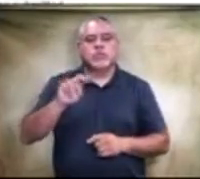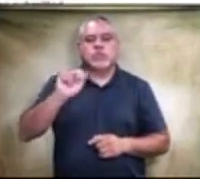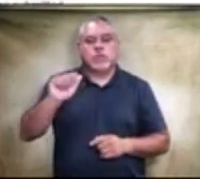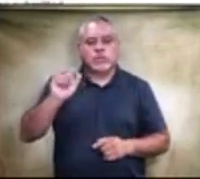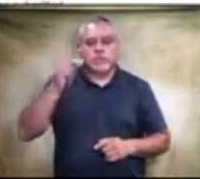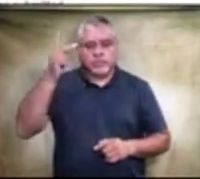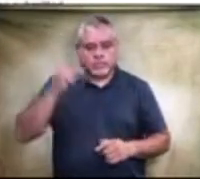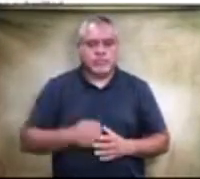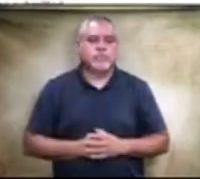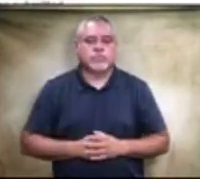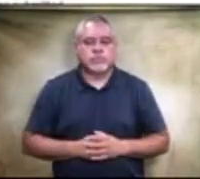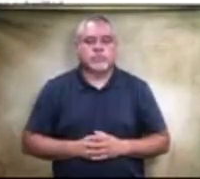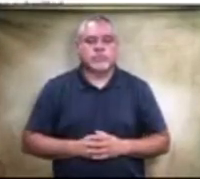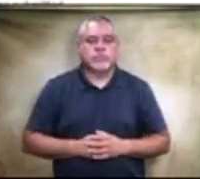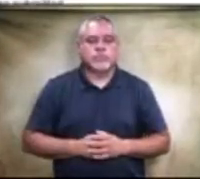Mr.